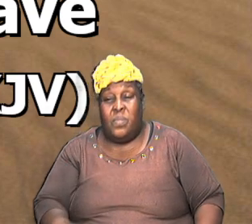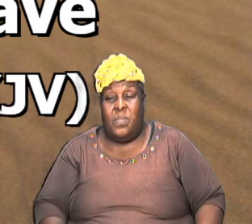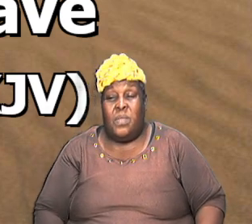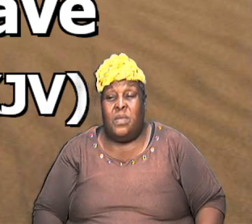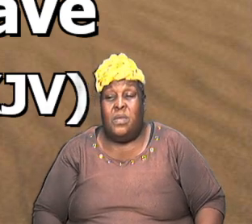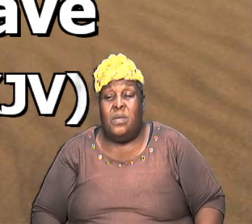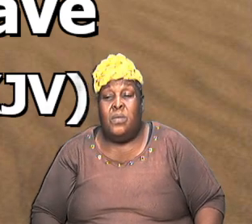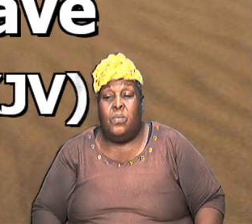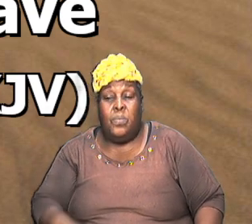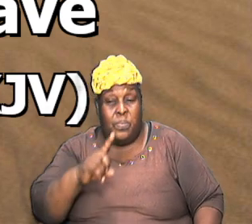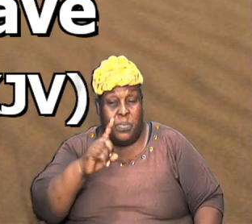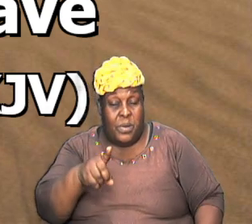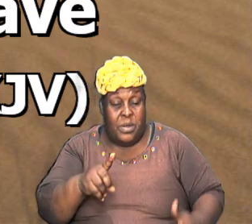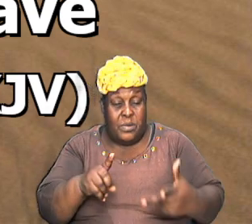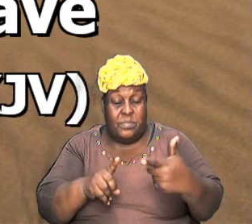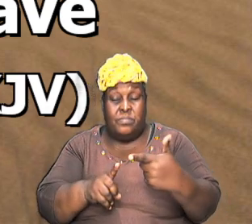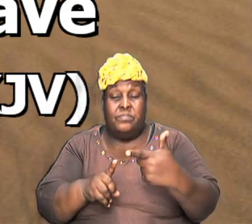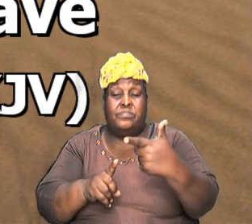one